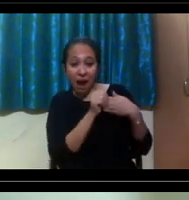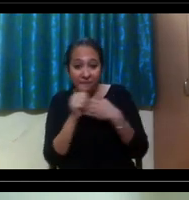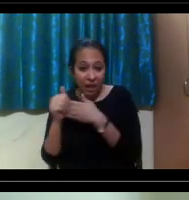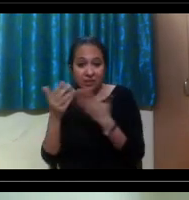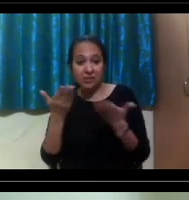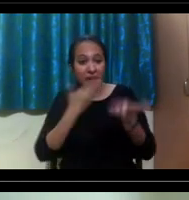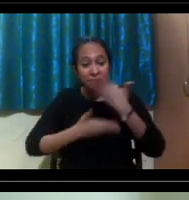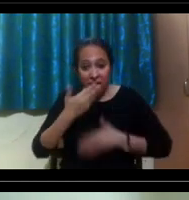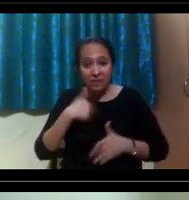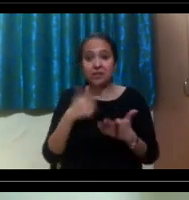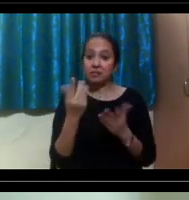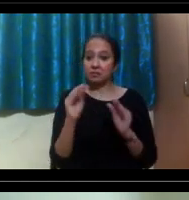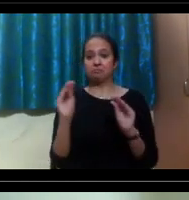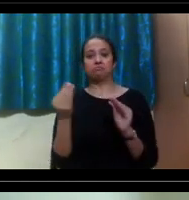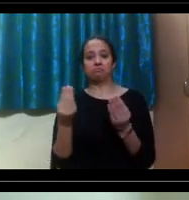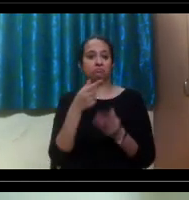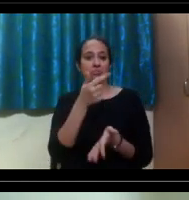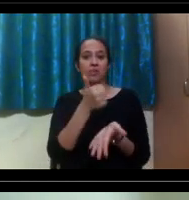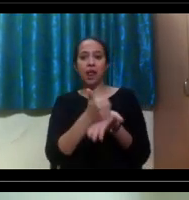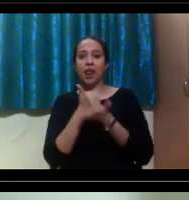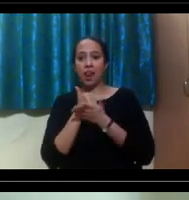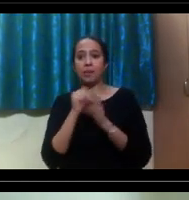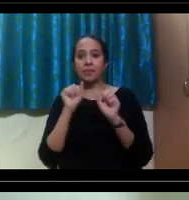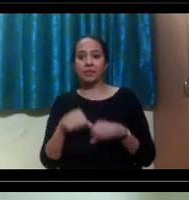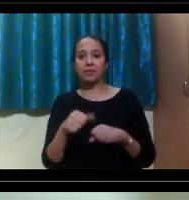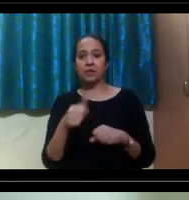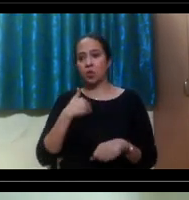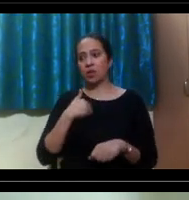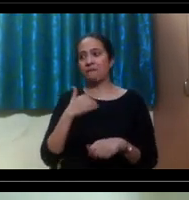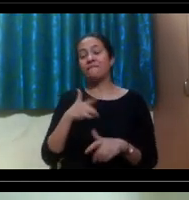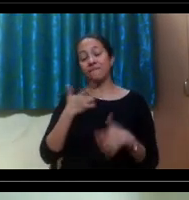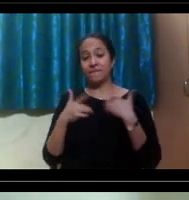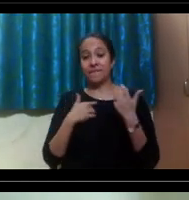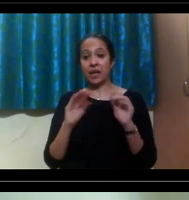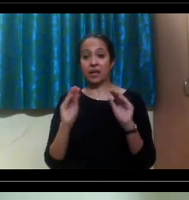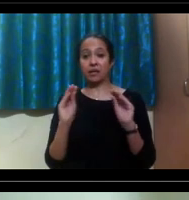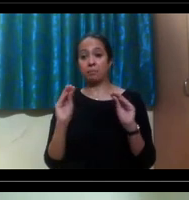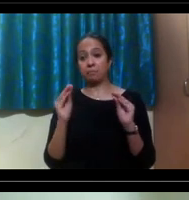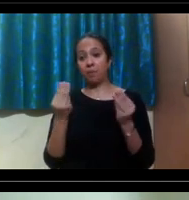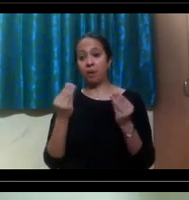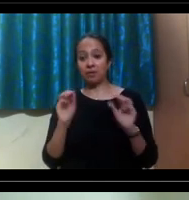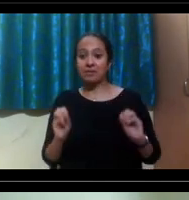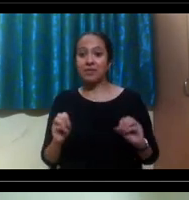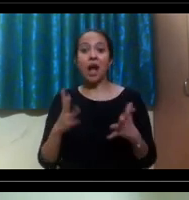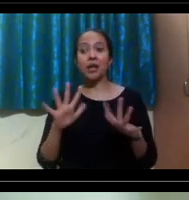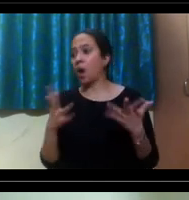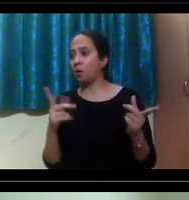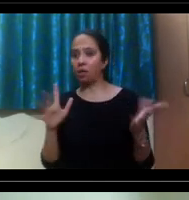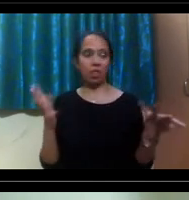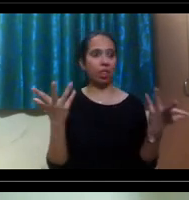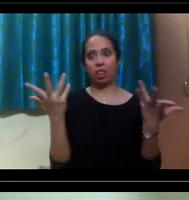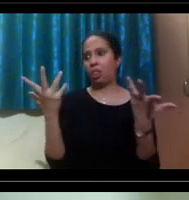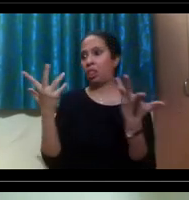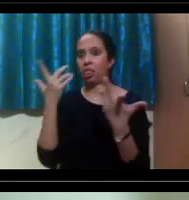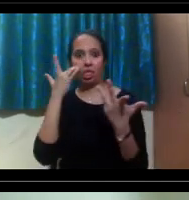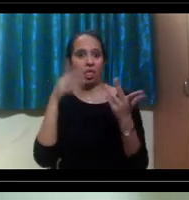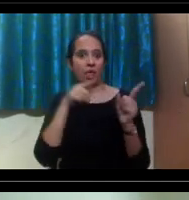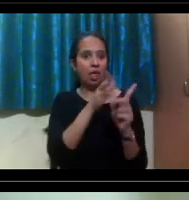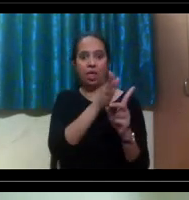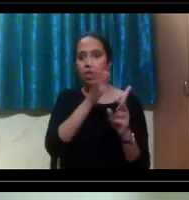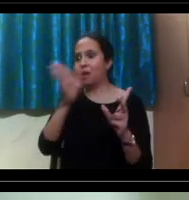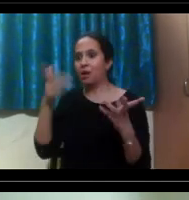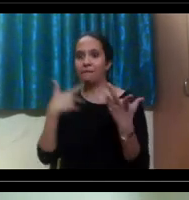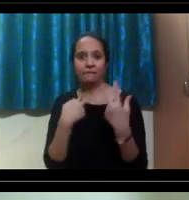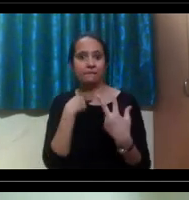more appropriate. So that might be a good starting point, if you don't know where to go on campus and stuff like that.